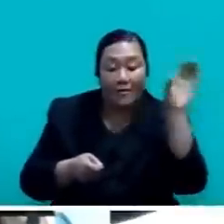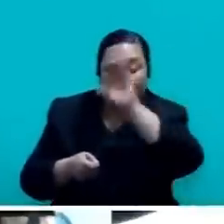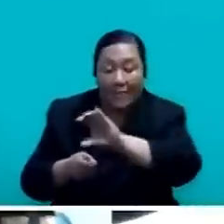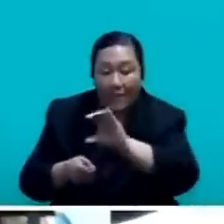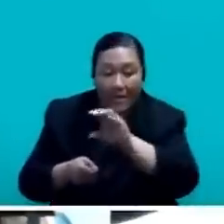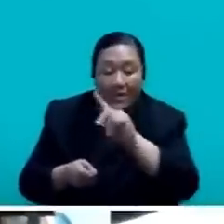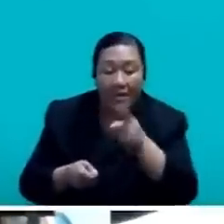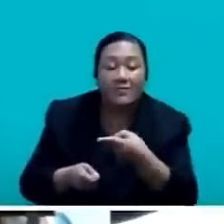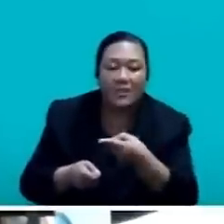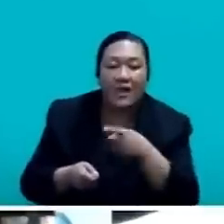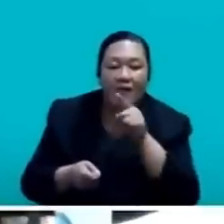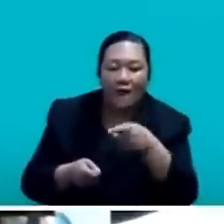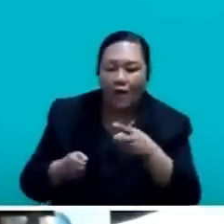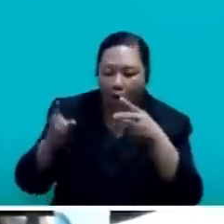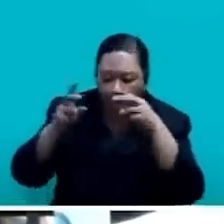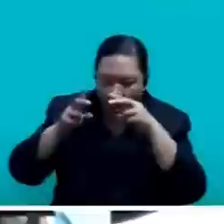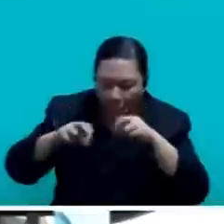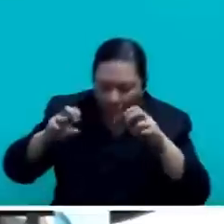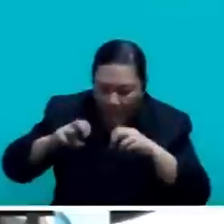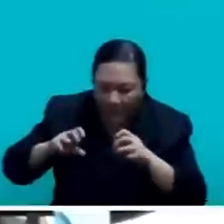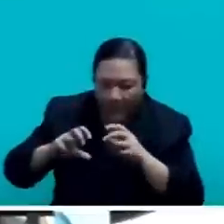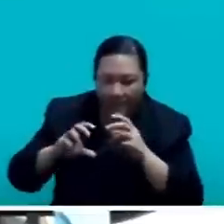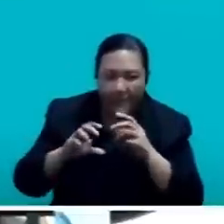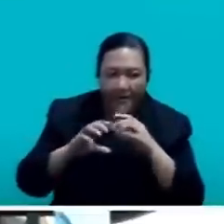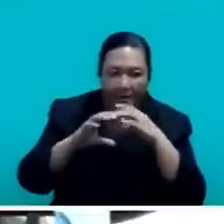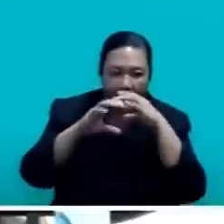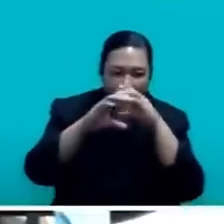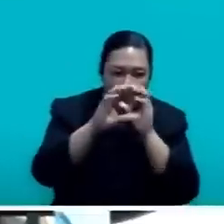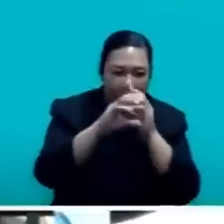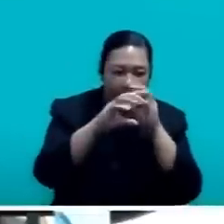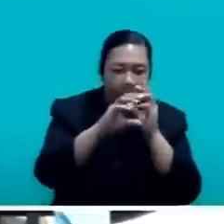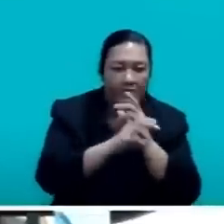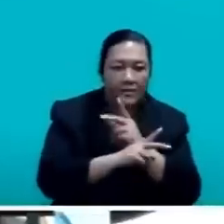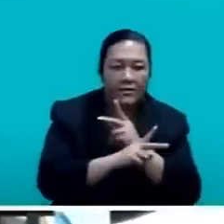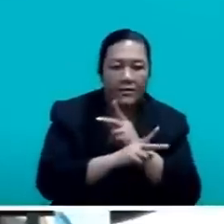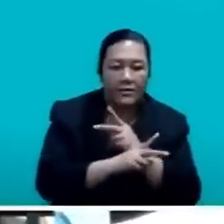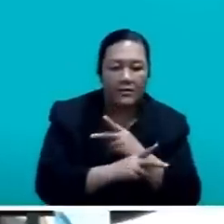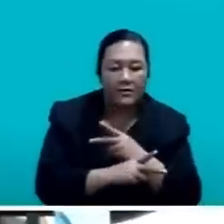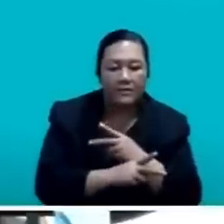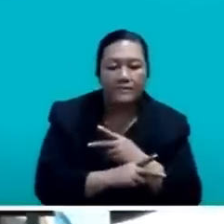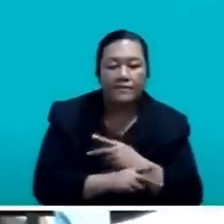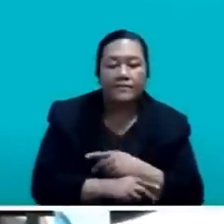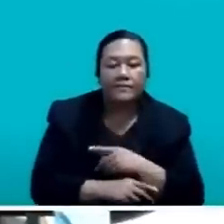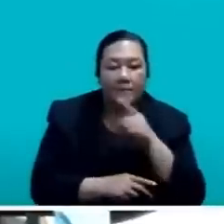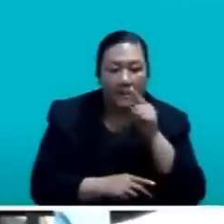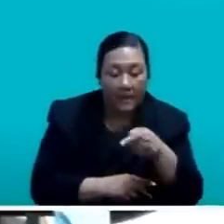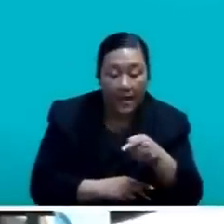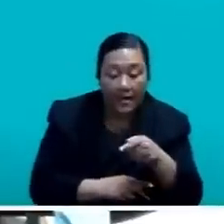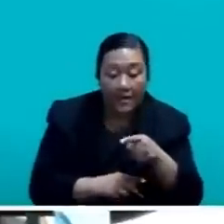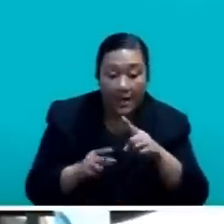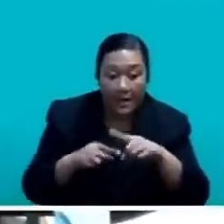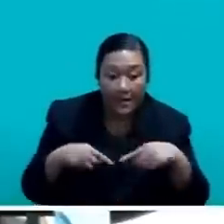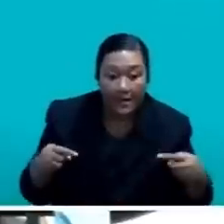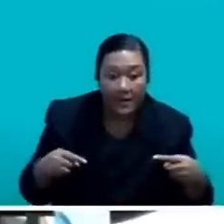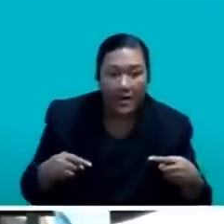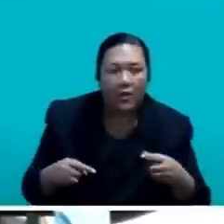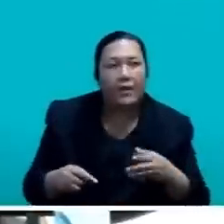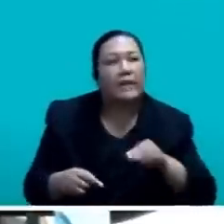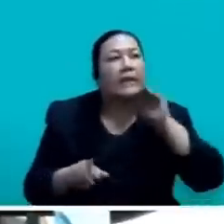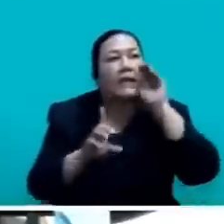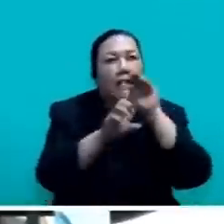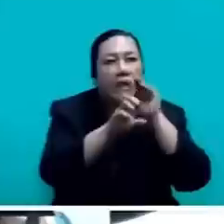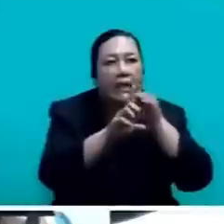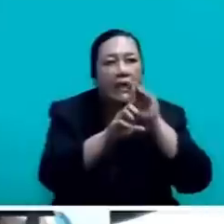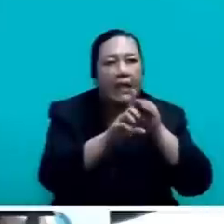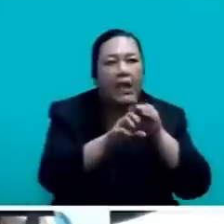baseline survey of potential river aggregate sites. This item was asked many times during